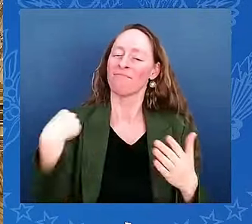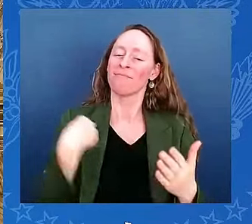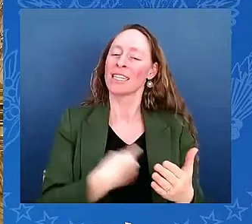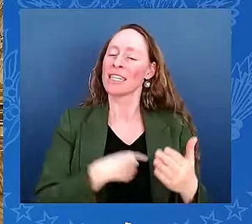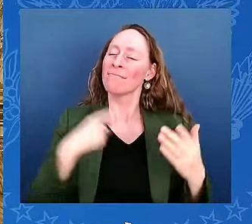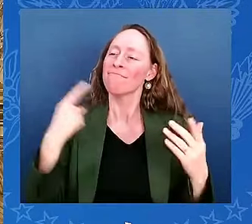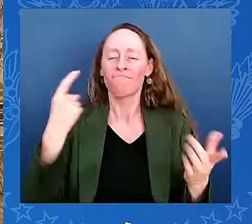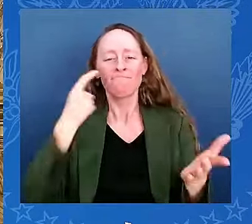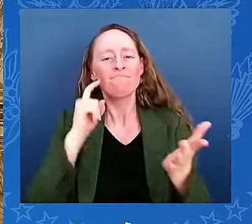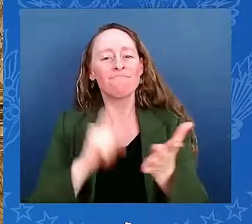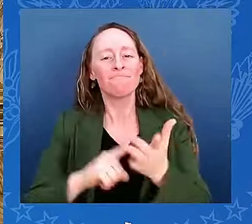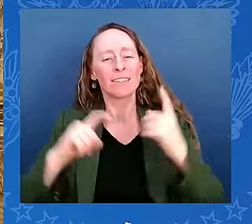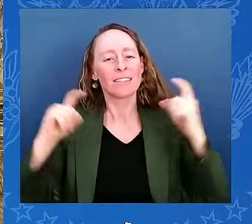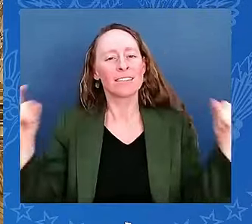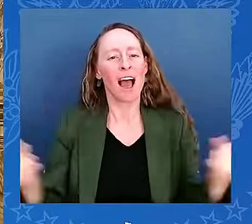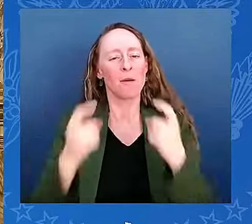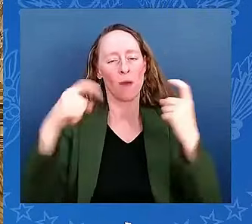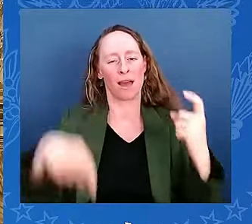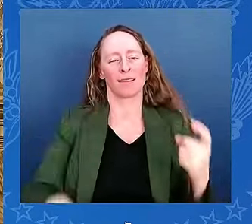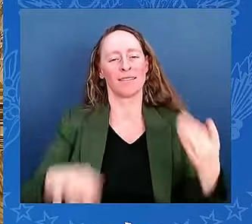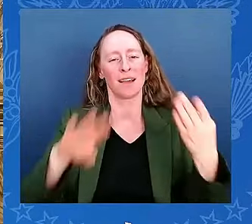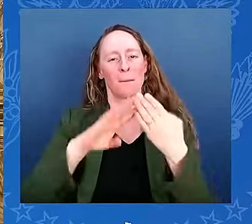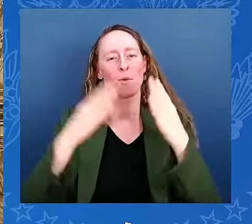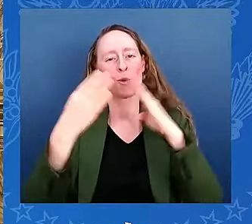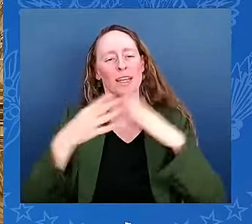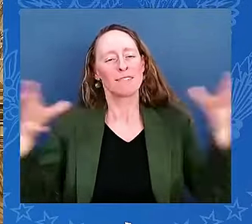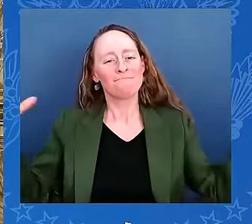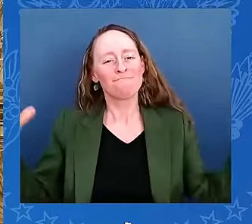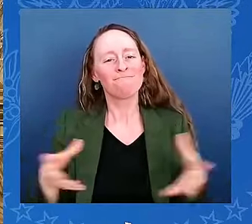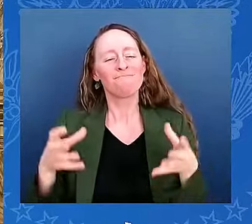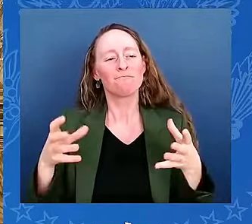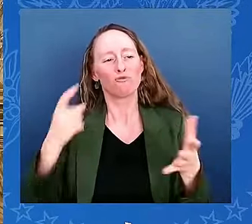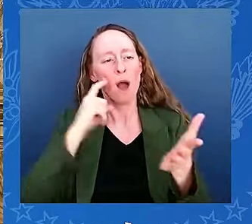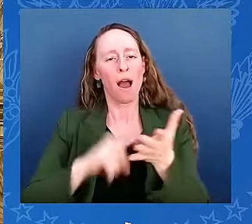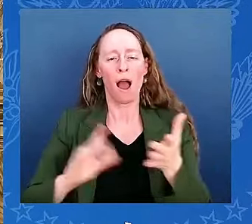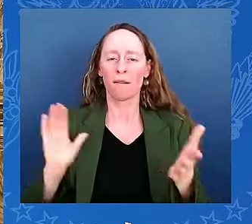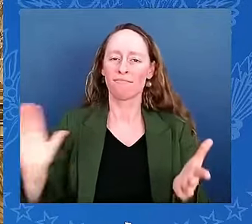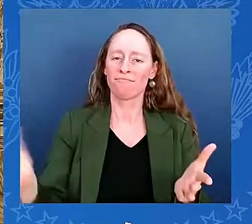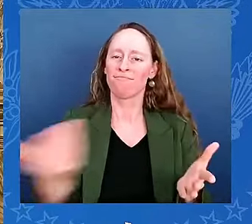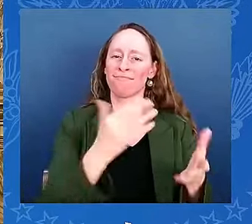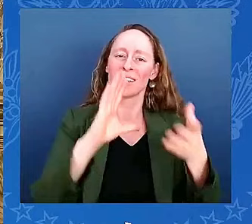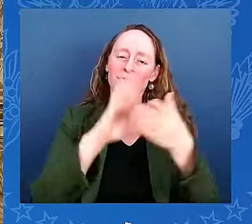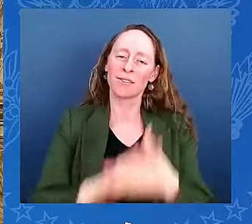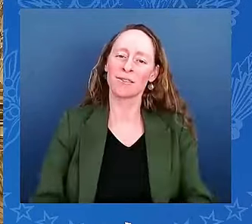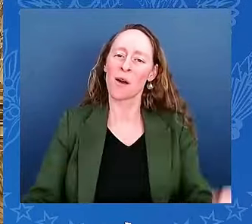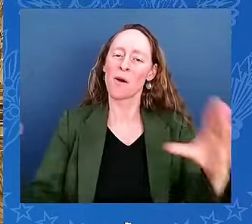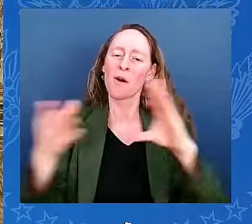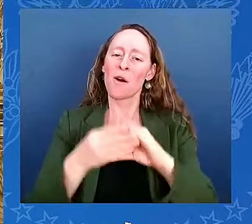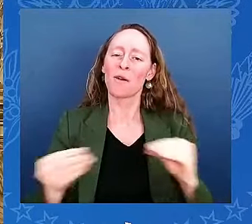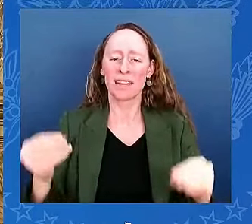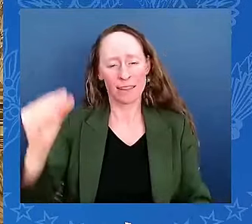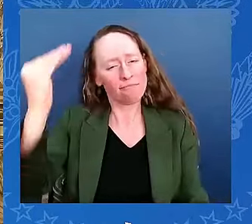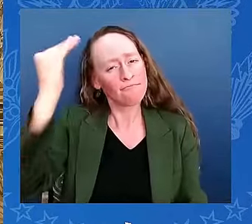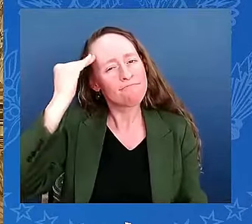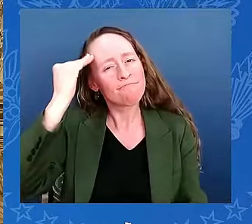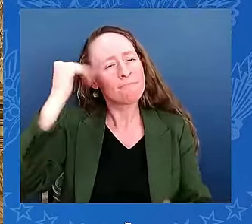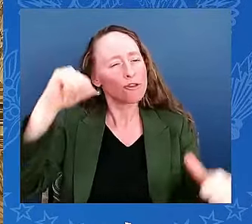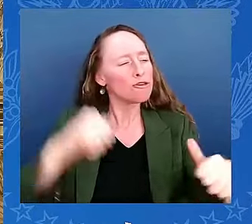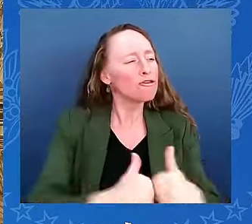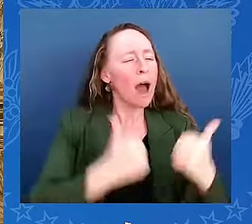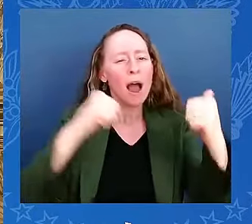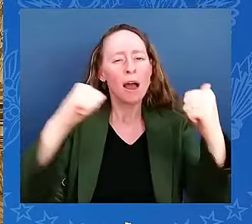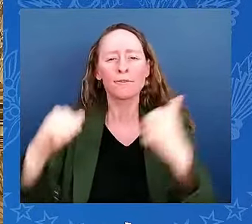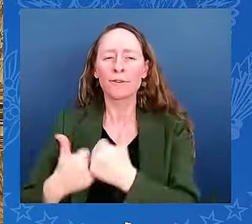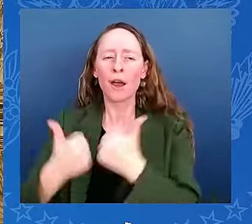No matter the challenges we face or the challenges facing our world, there is always opportunity and light.